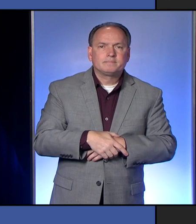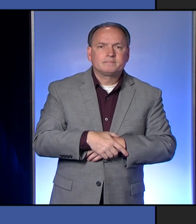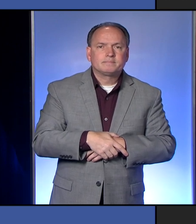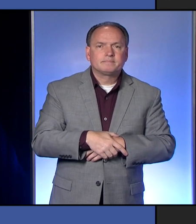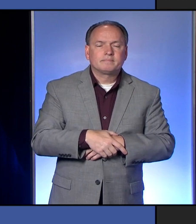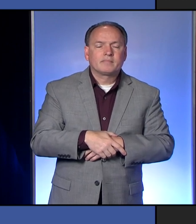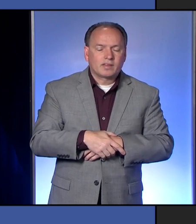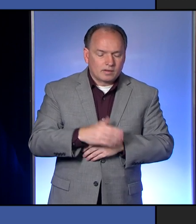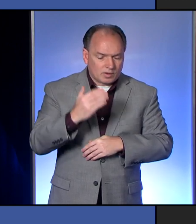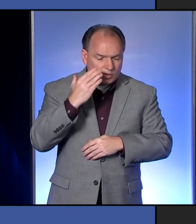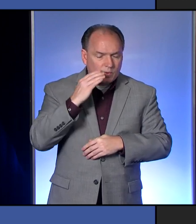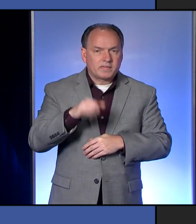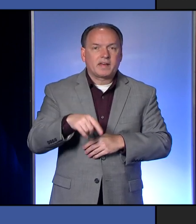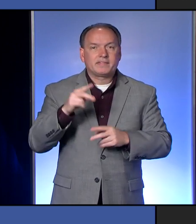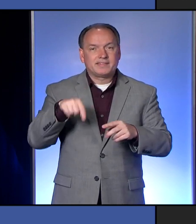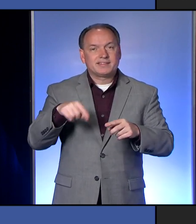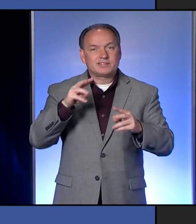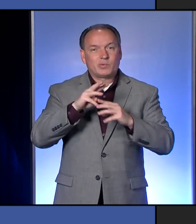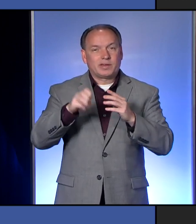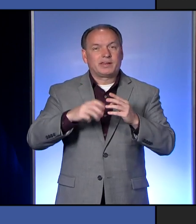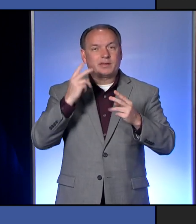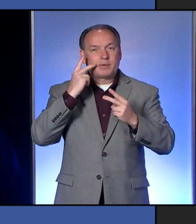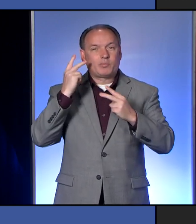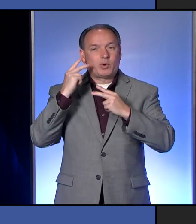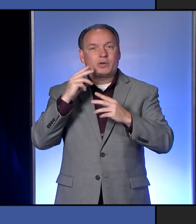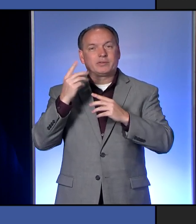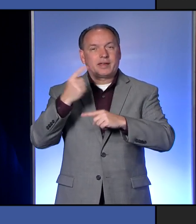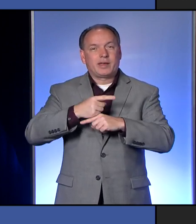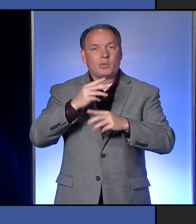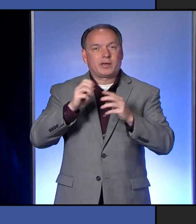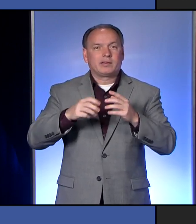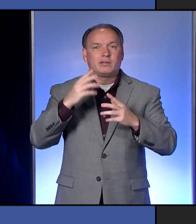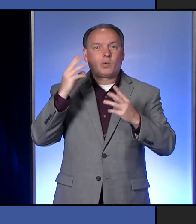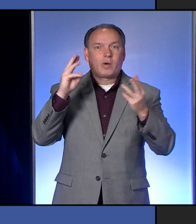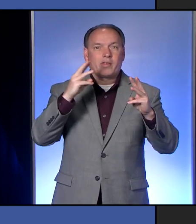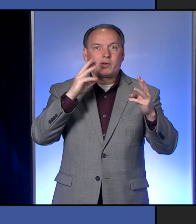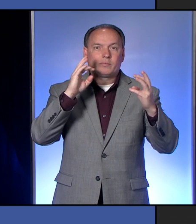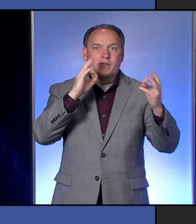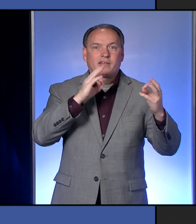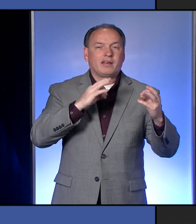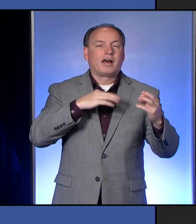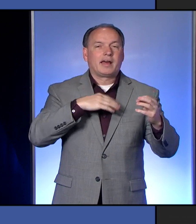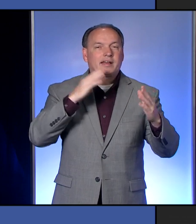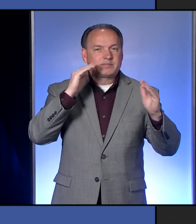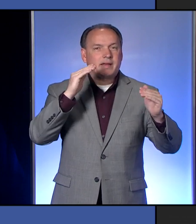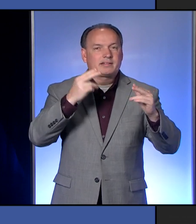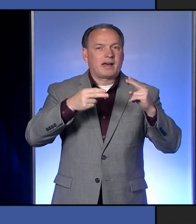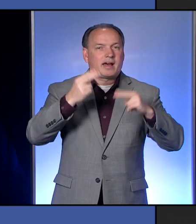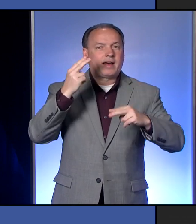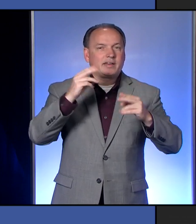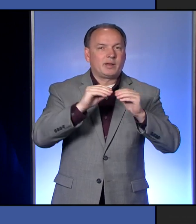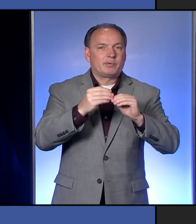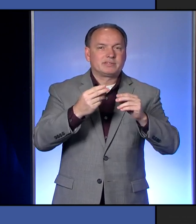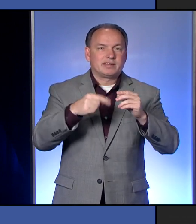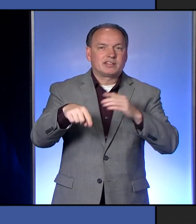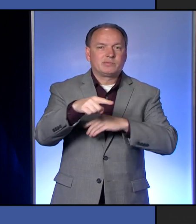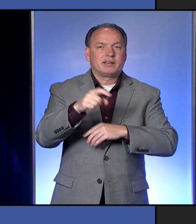Knowing that this is Memorial Day weekend and the weather is supposed to be gorgeous, I expect higher numbers next week.